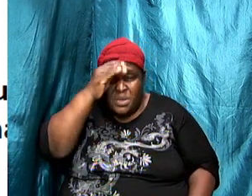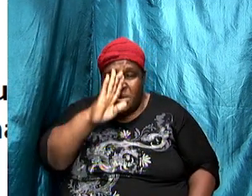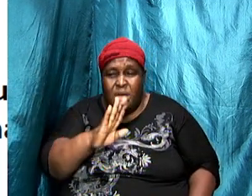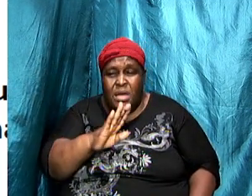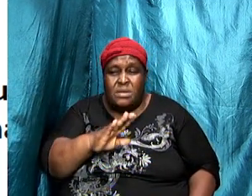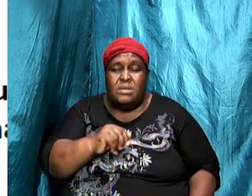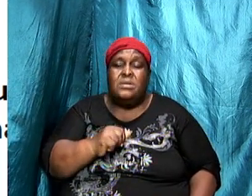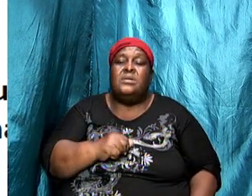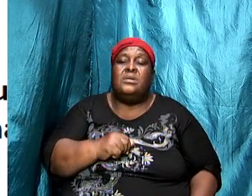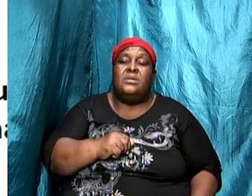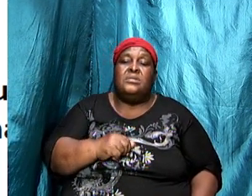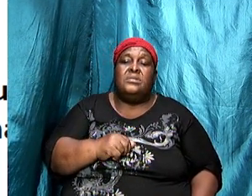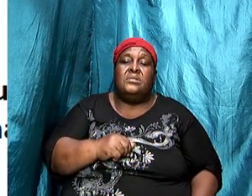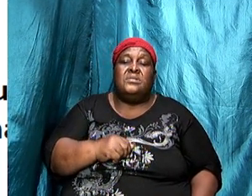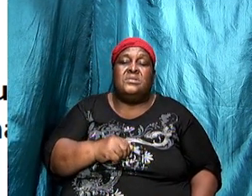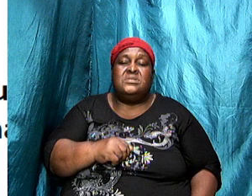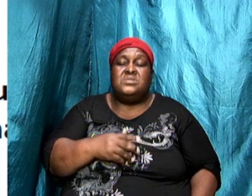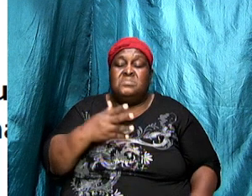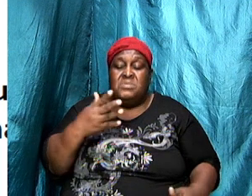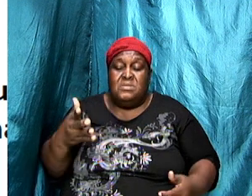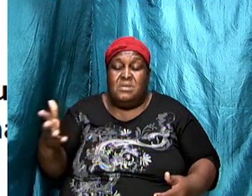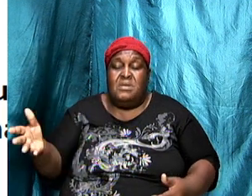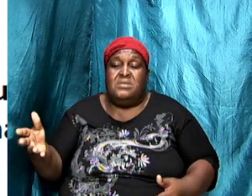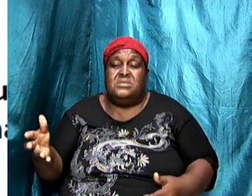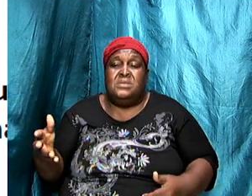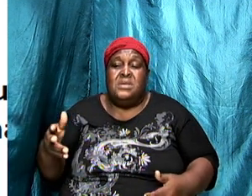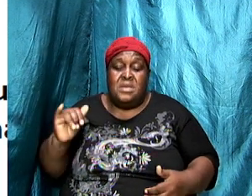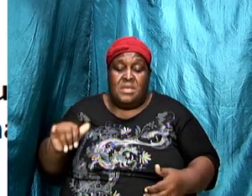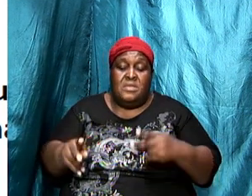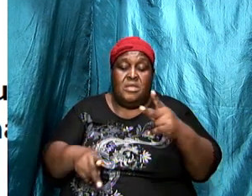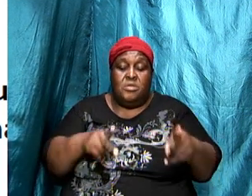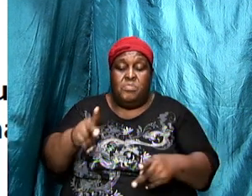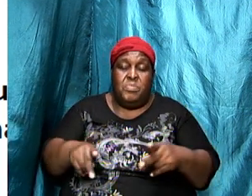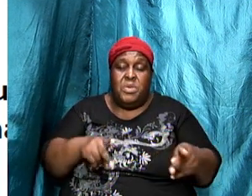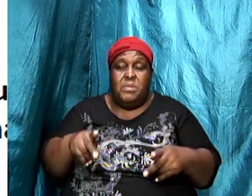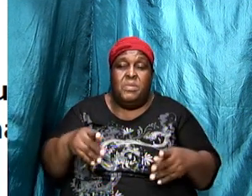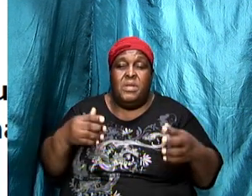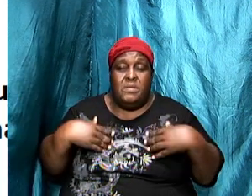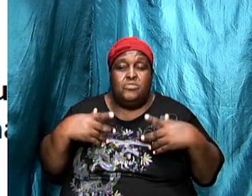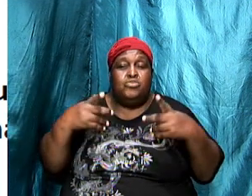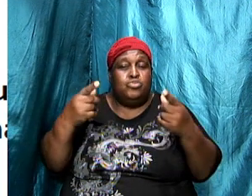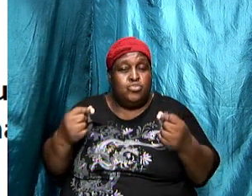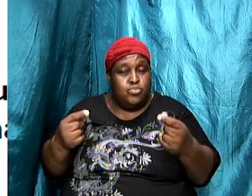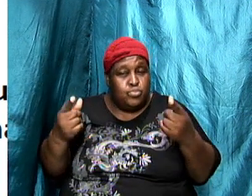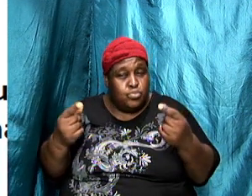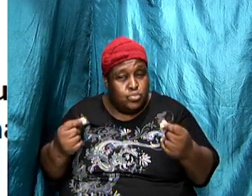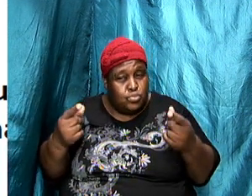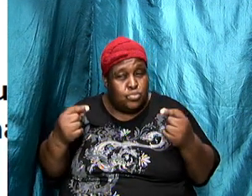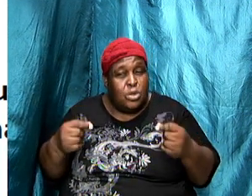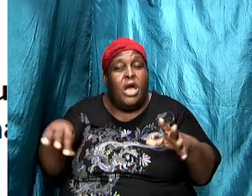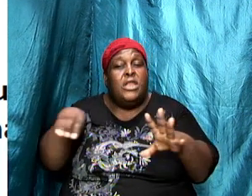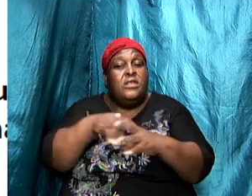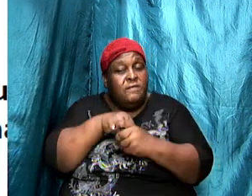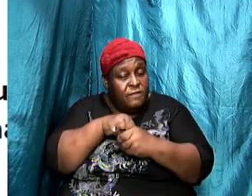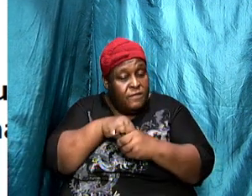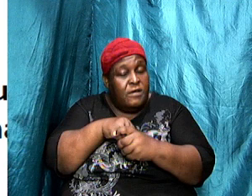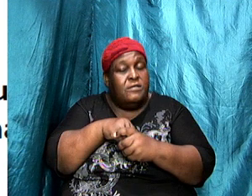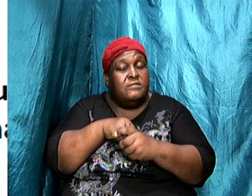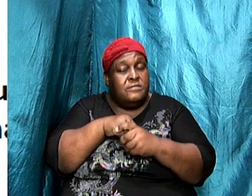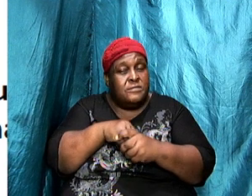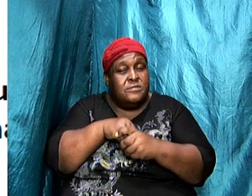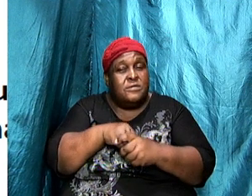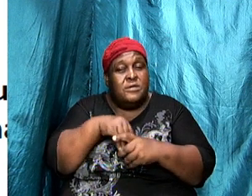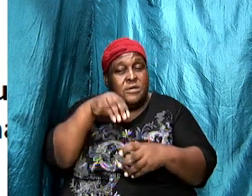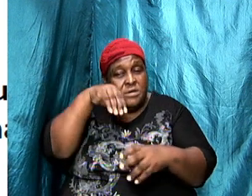there were some rituals that folks had to go through and participate in and